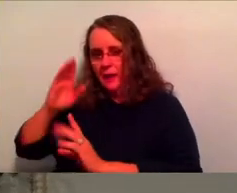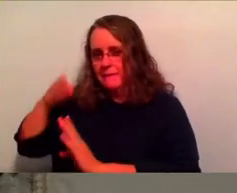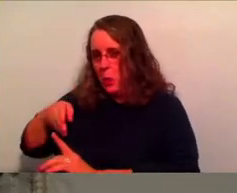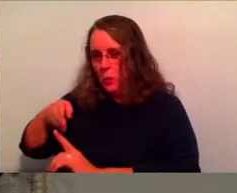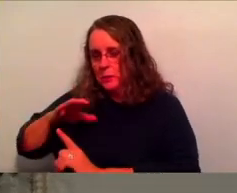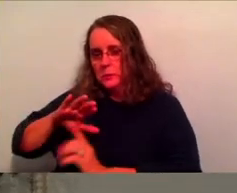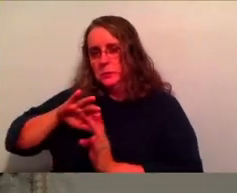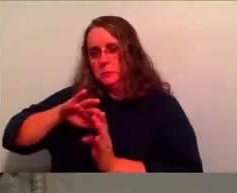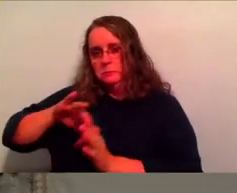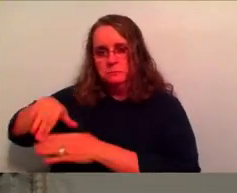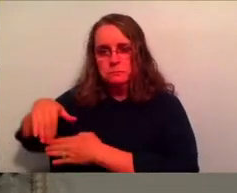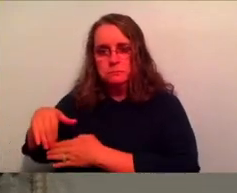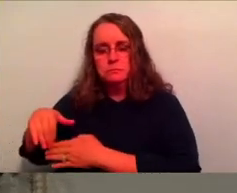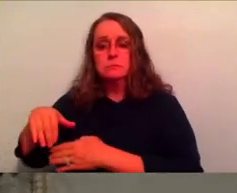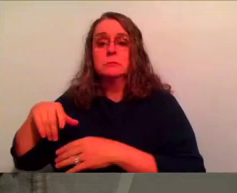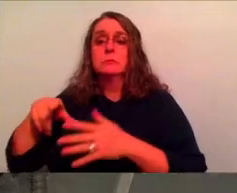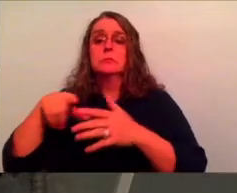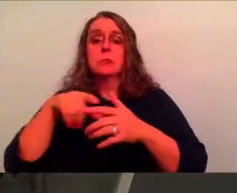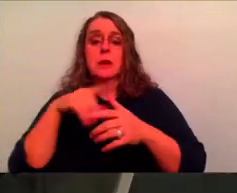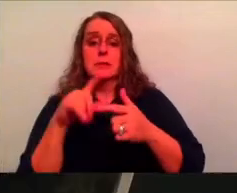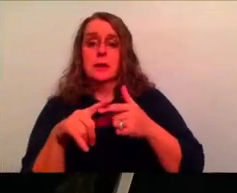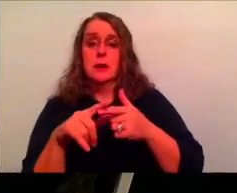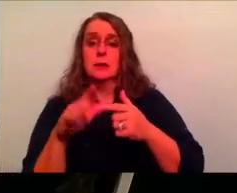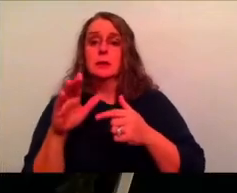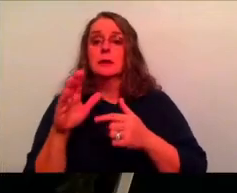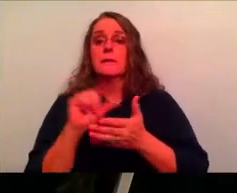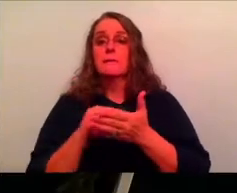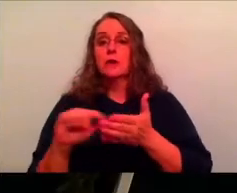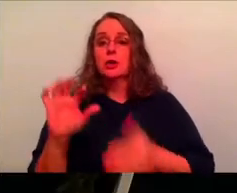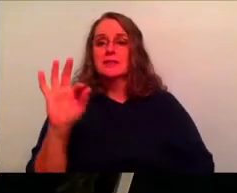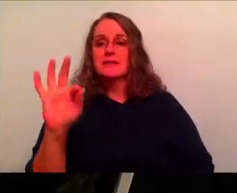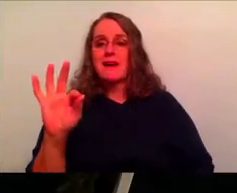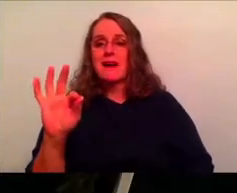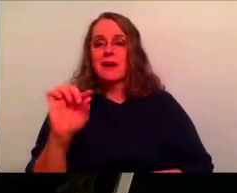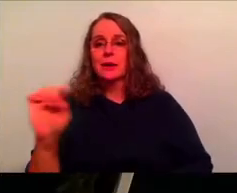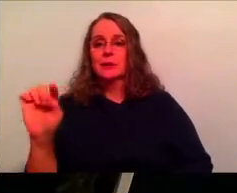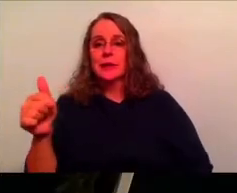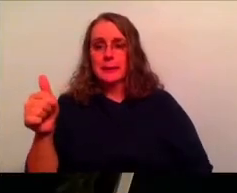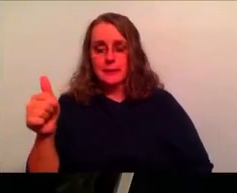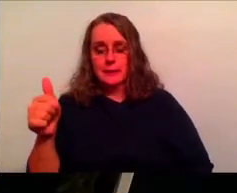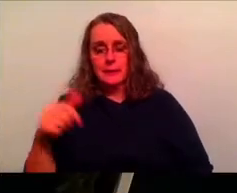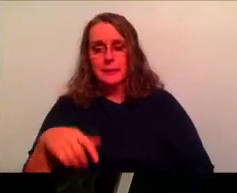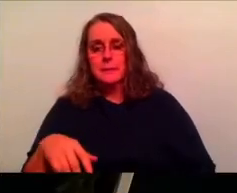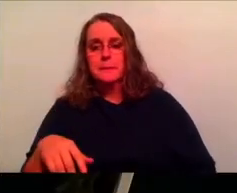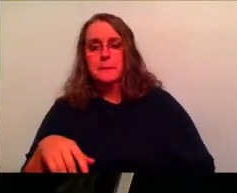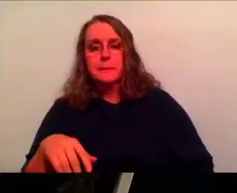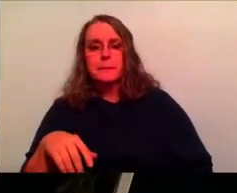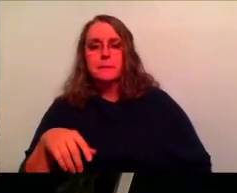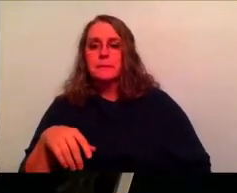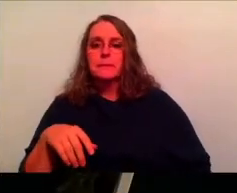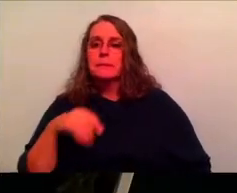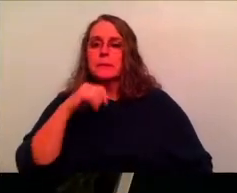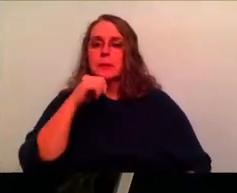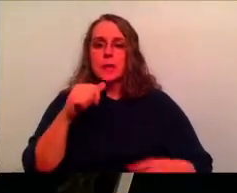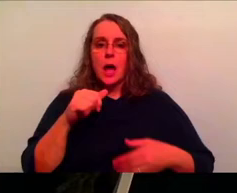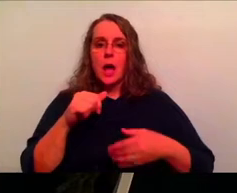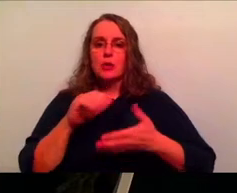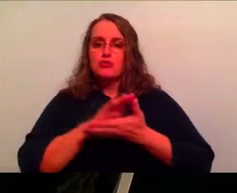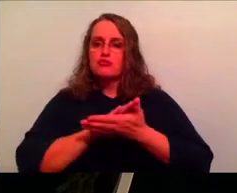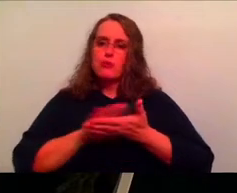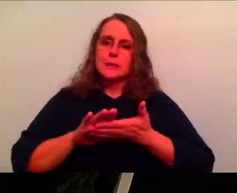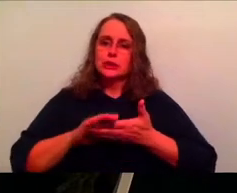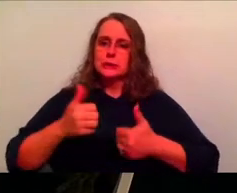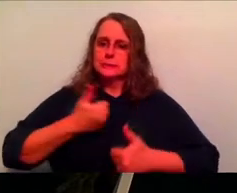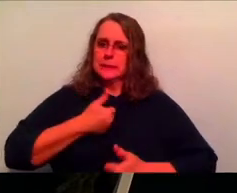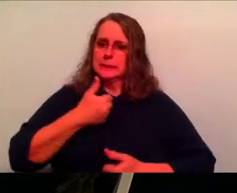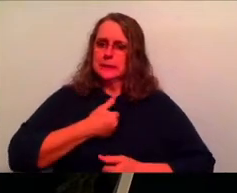point in, uh, verses nine and 10, uh, where he's saying, uh, not having a righteousness of my own that comes from